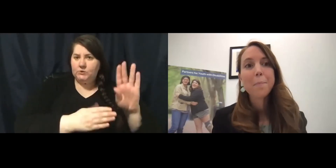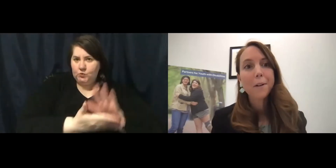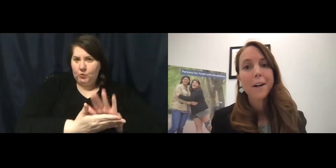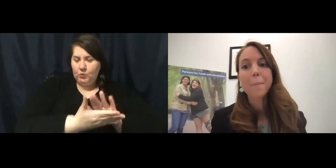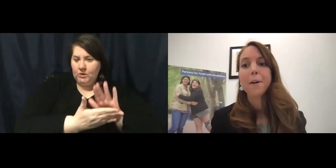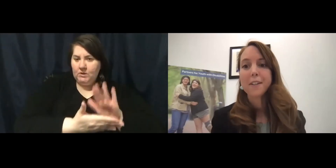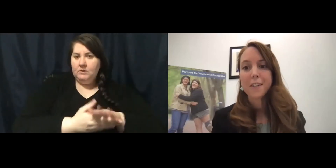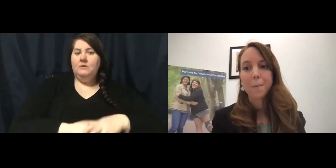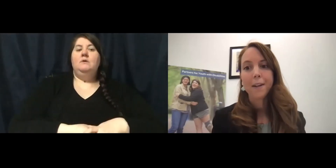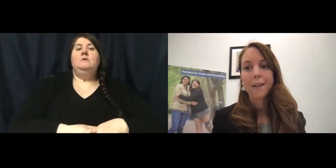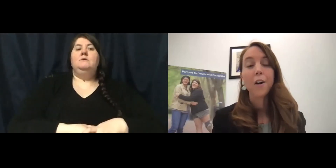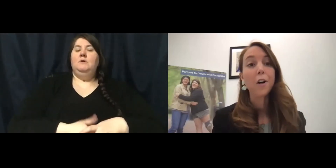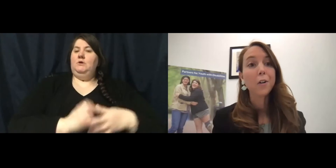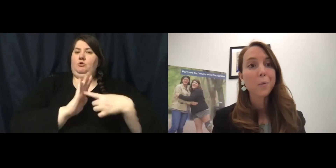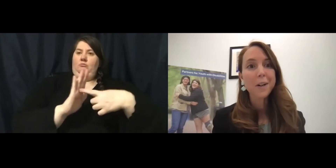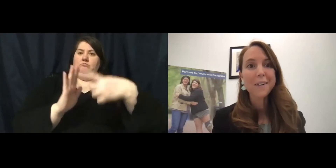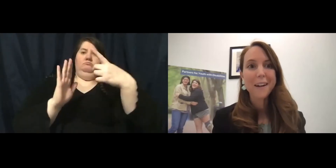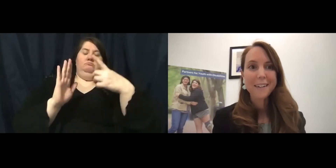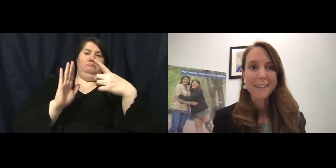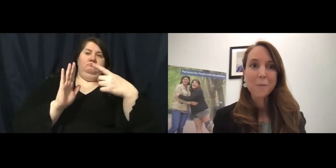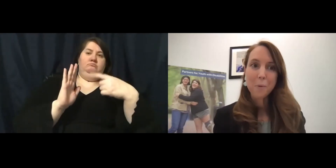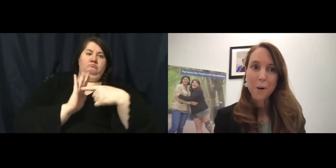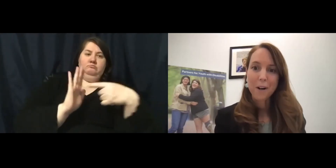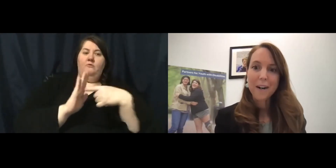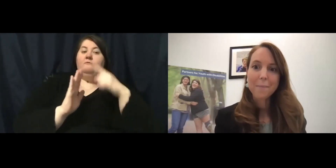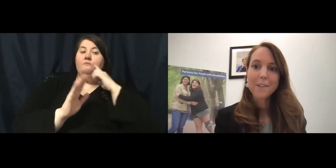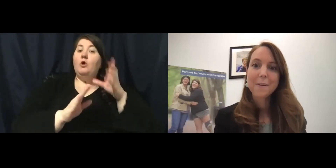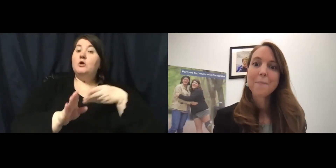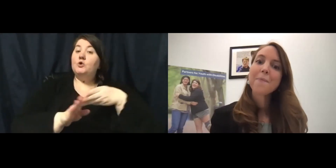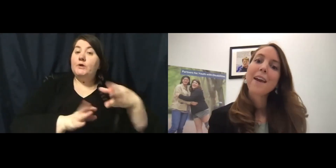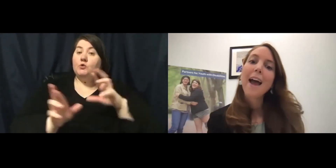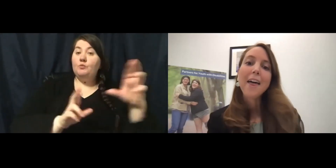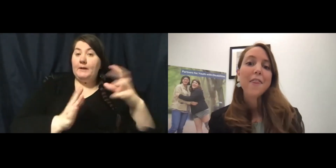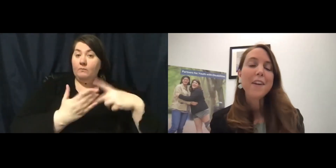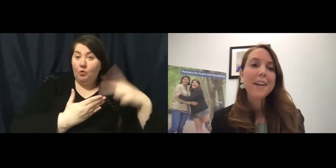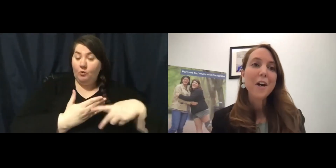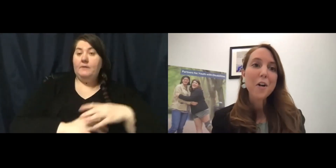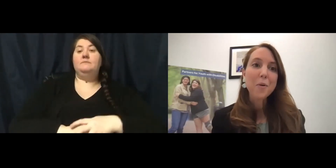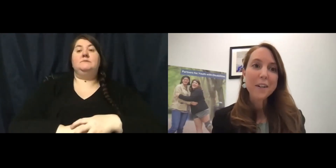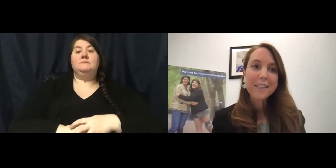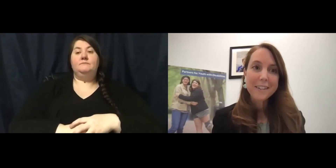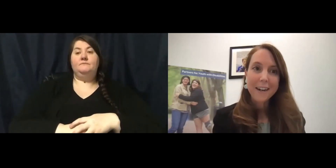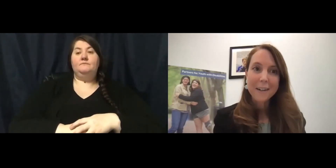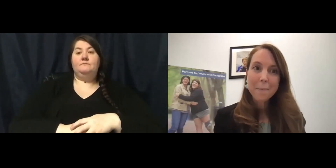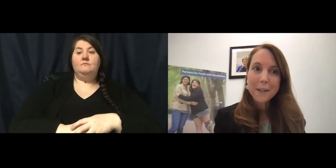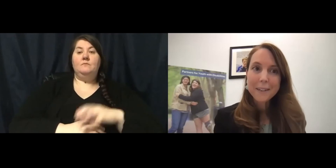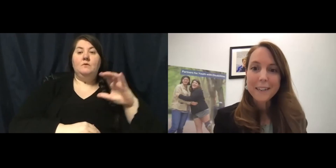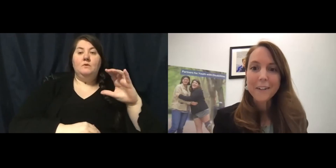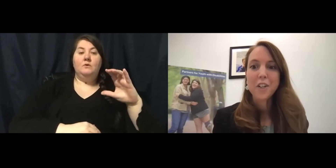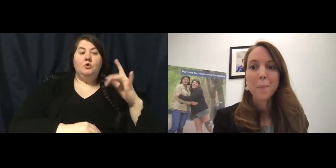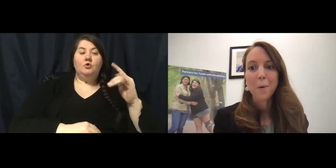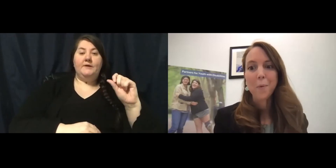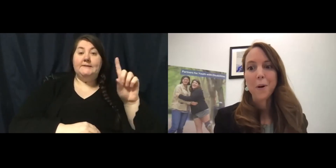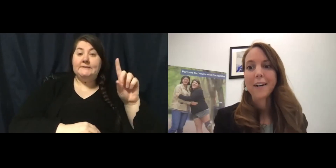exemplary participant in our career readiness programs. The Chris Dunn peer